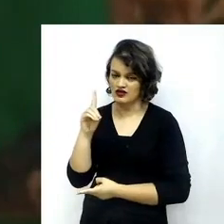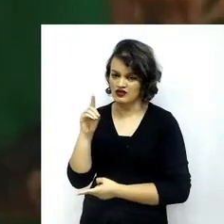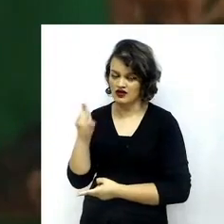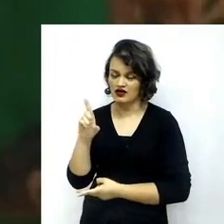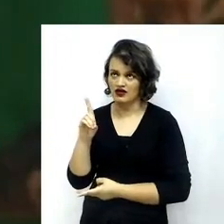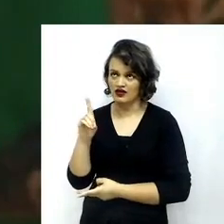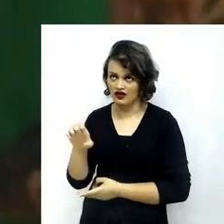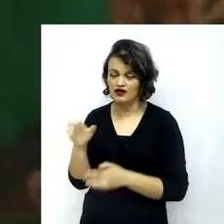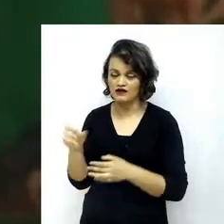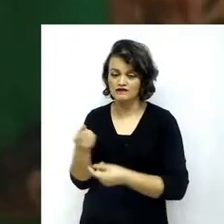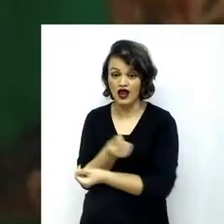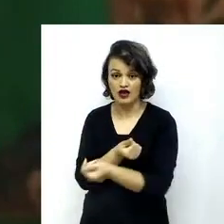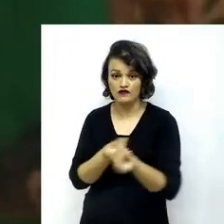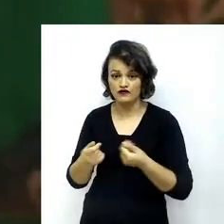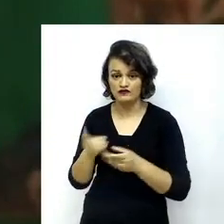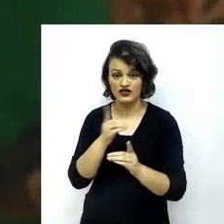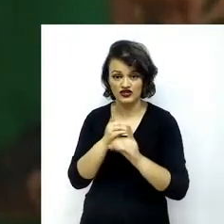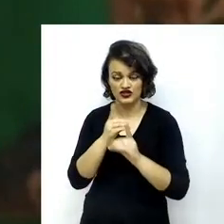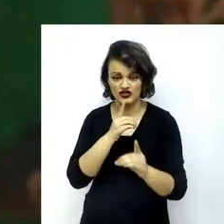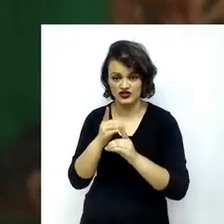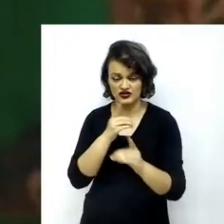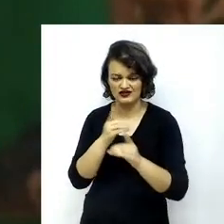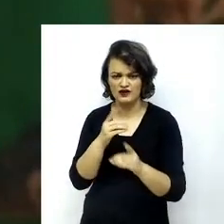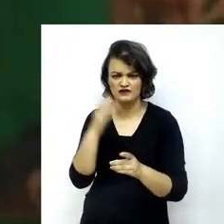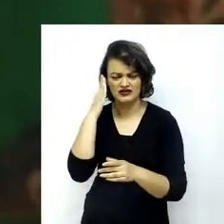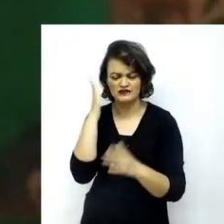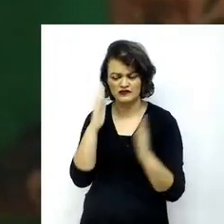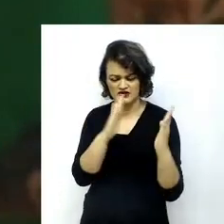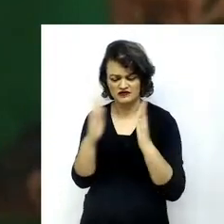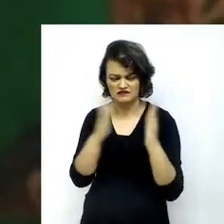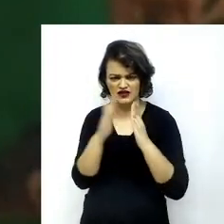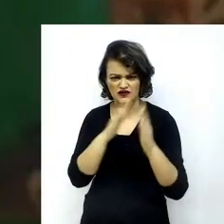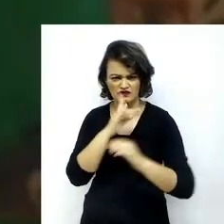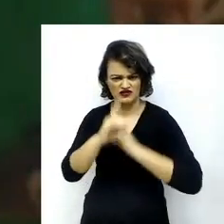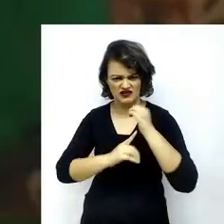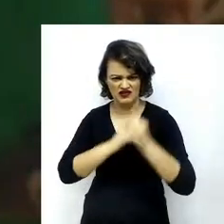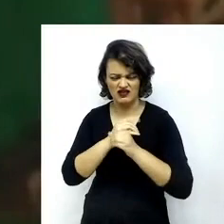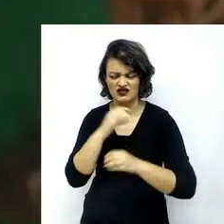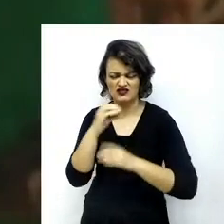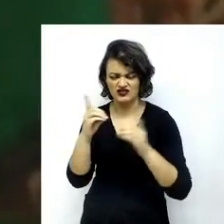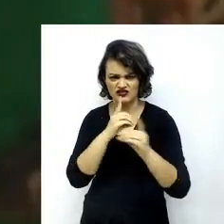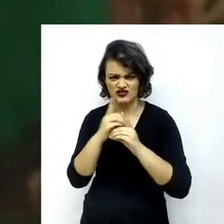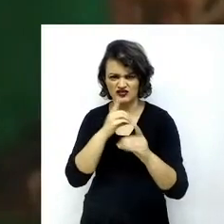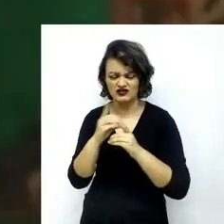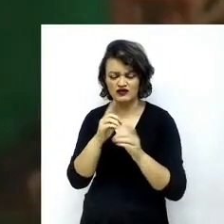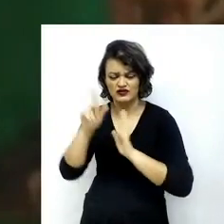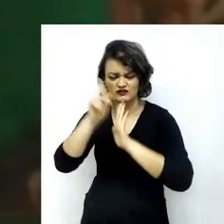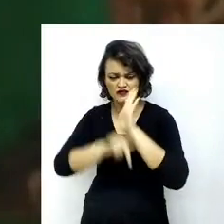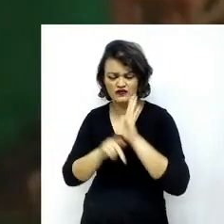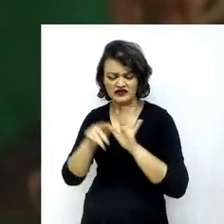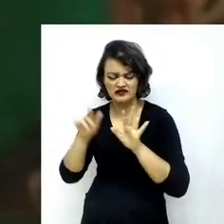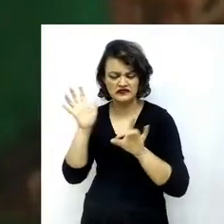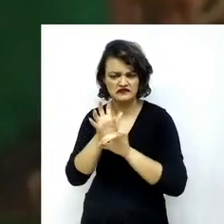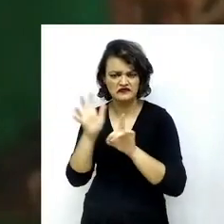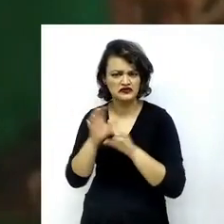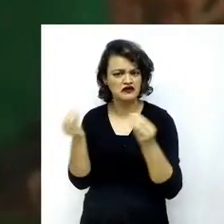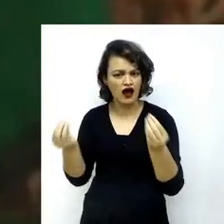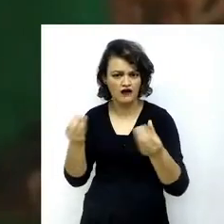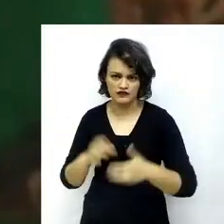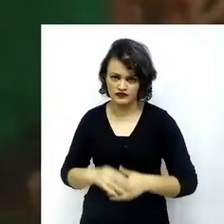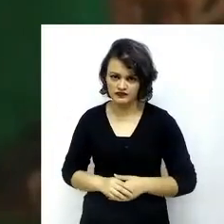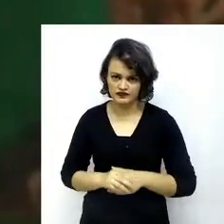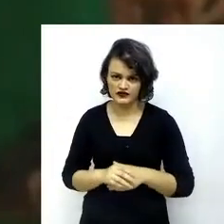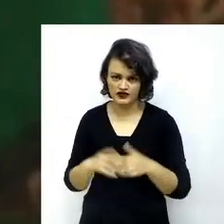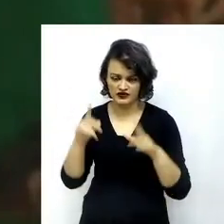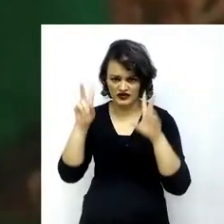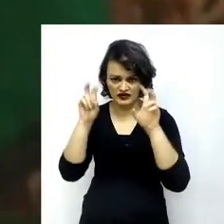Digital in Brazil, within the framework of the OECD Going Digital Programme and Telecommunications and Broadcasting in Brazil,